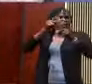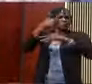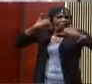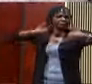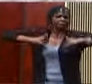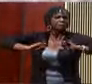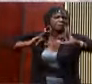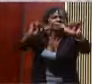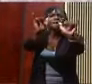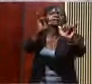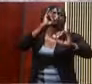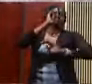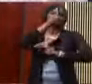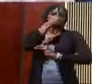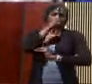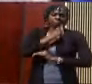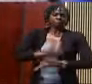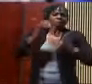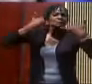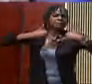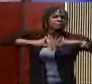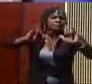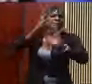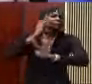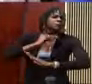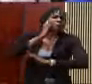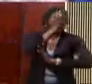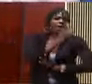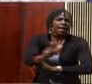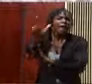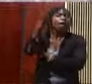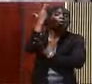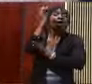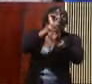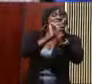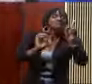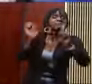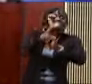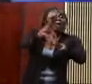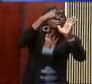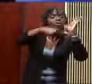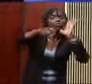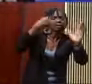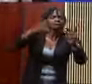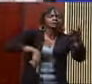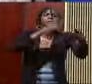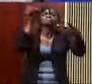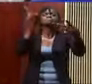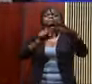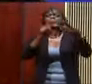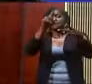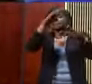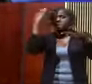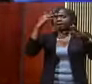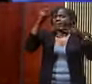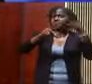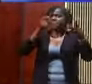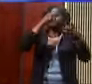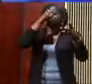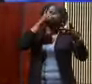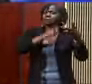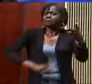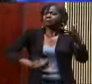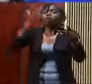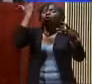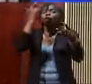catching hell. We catch hell because of environmental racism. We catch hell because of medical